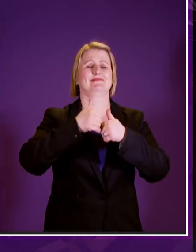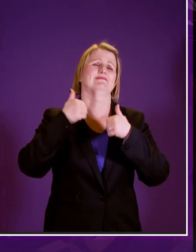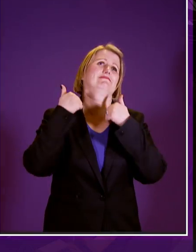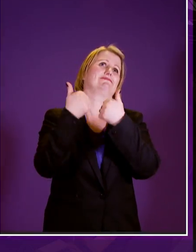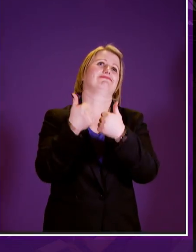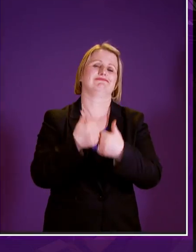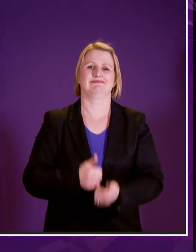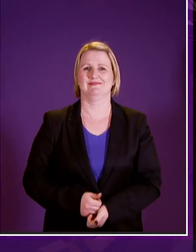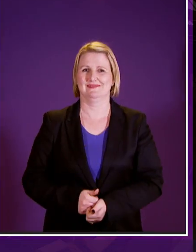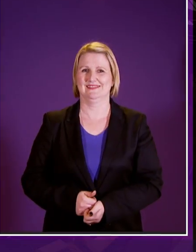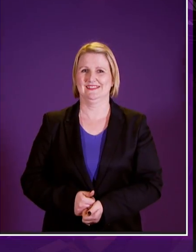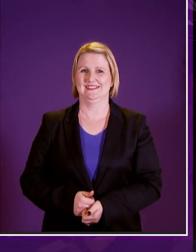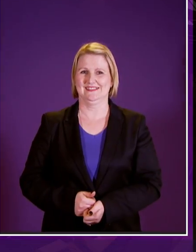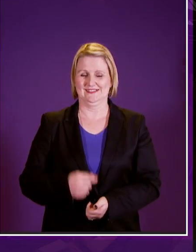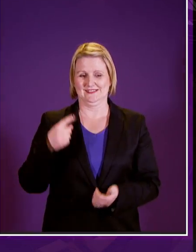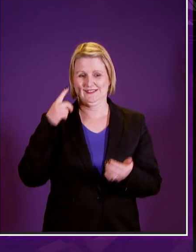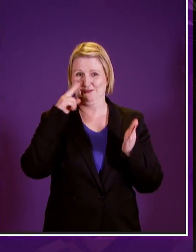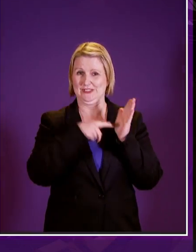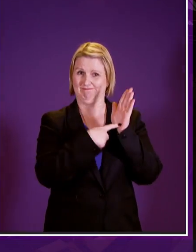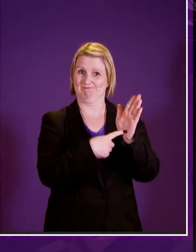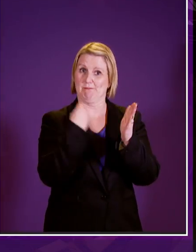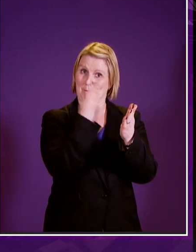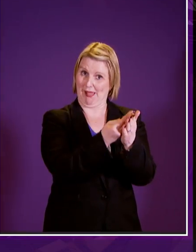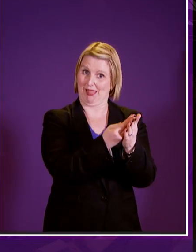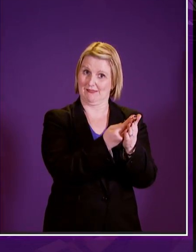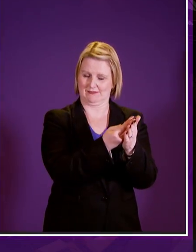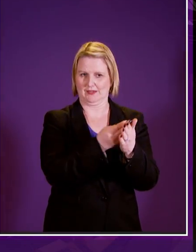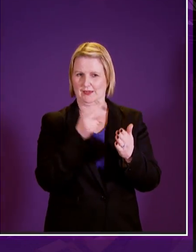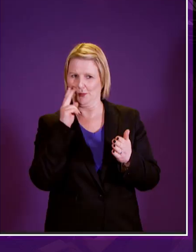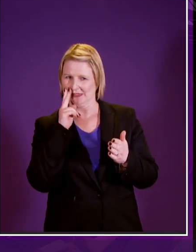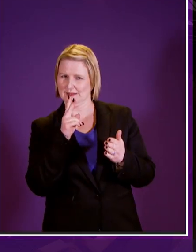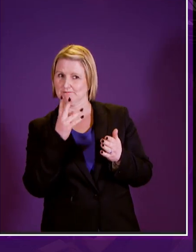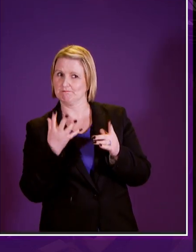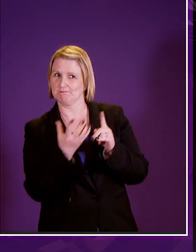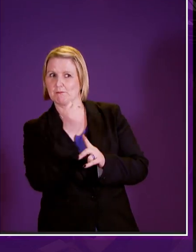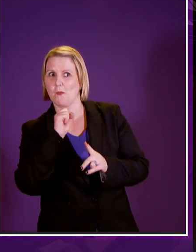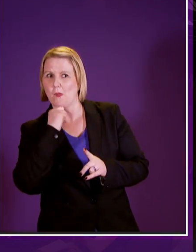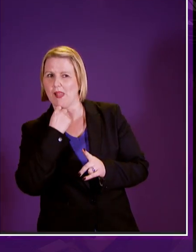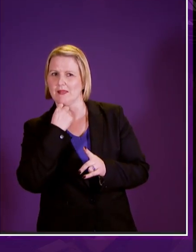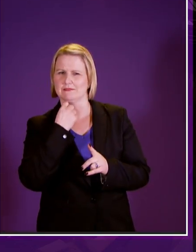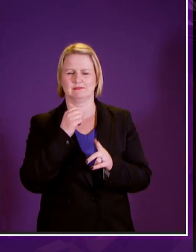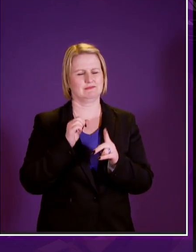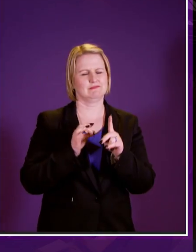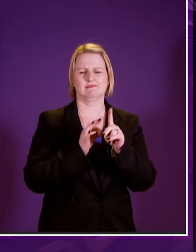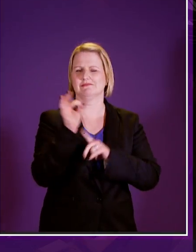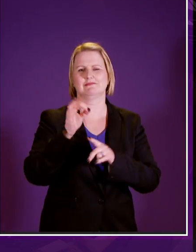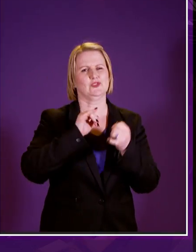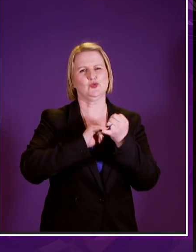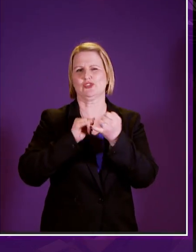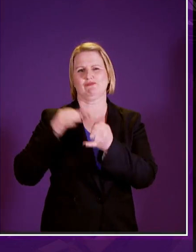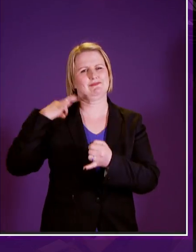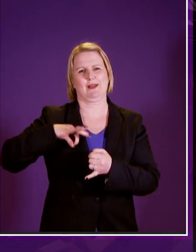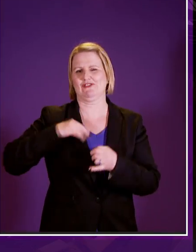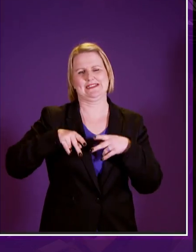included in the bill it's clear that we've set a path to a better social security system the ban on the